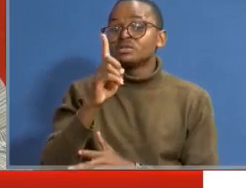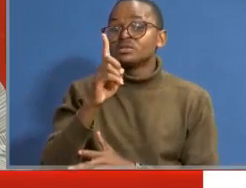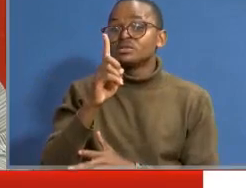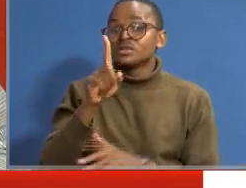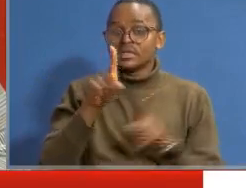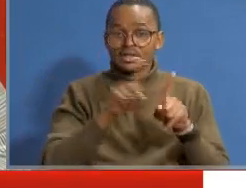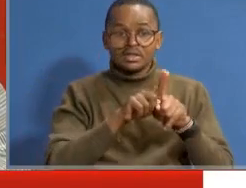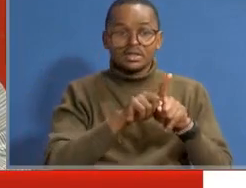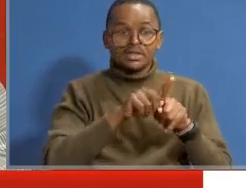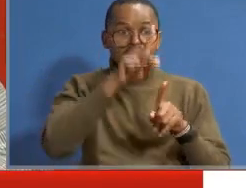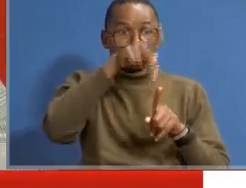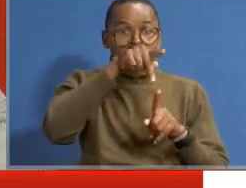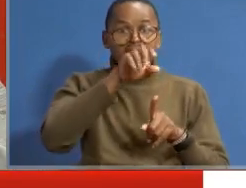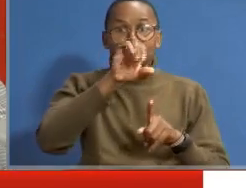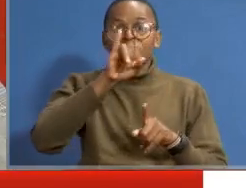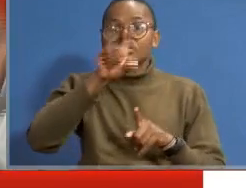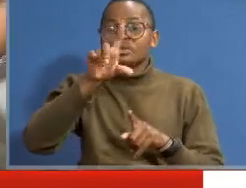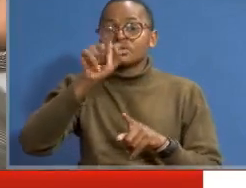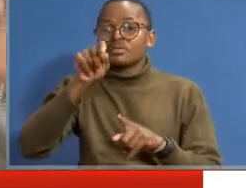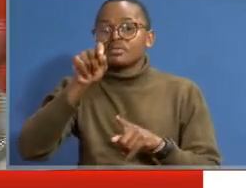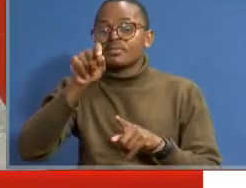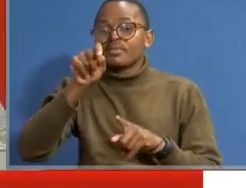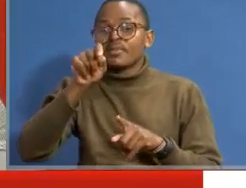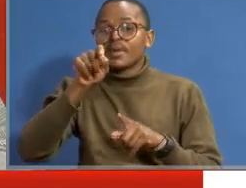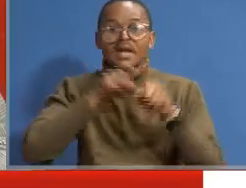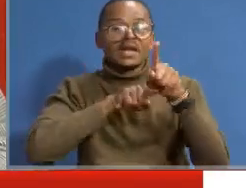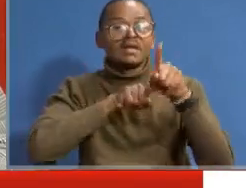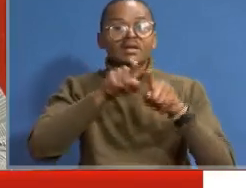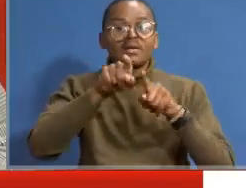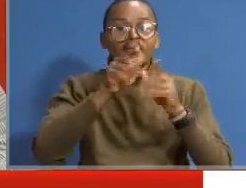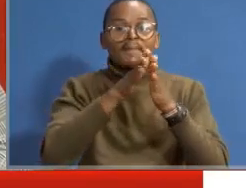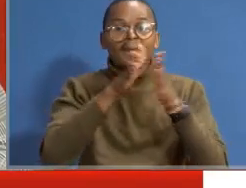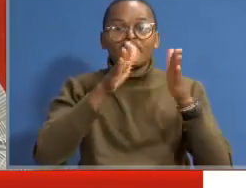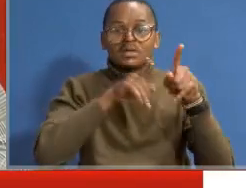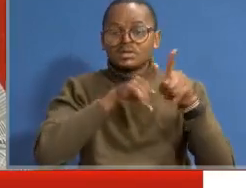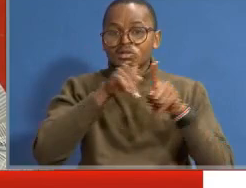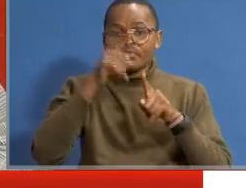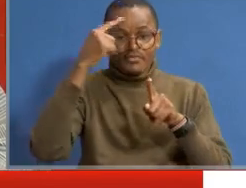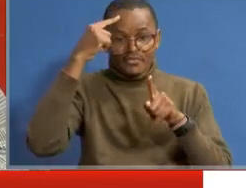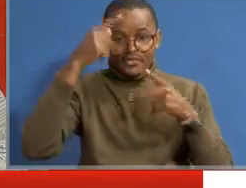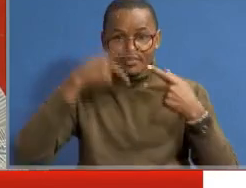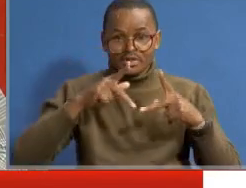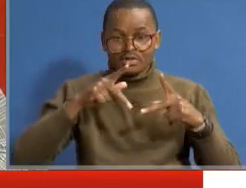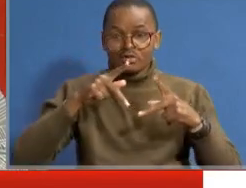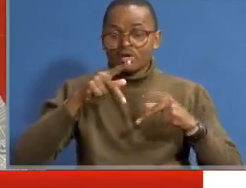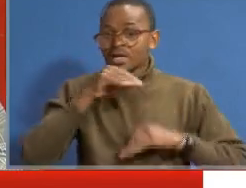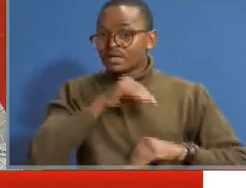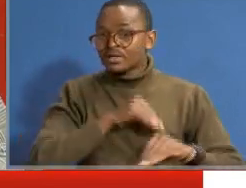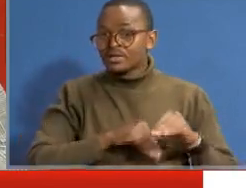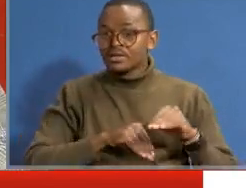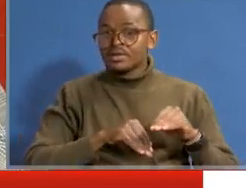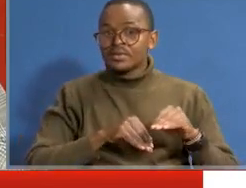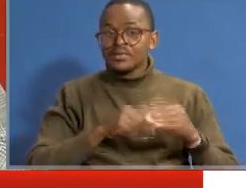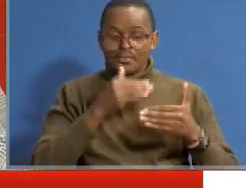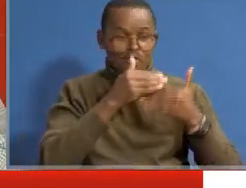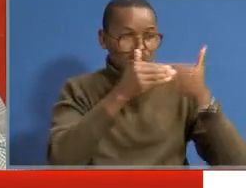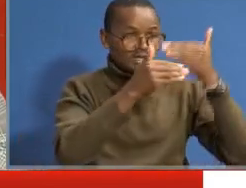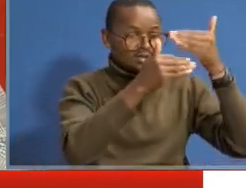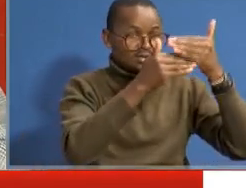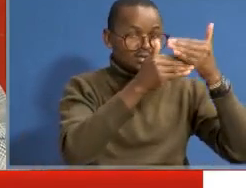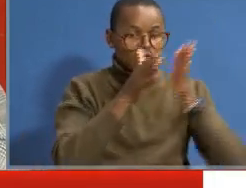as a pilot project just to make that transport, public transport for persons with disability, buildings,